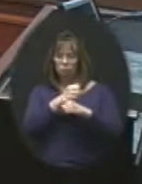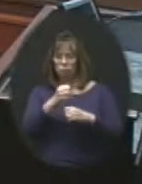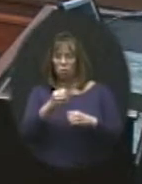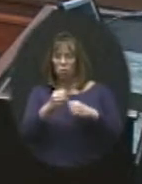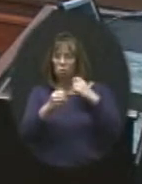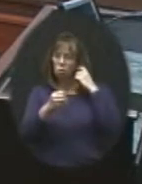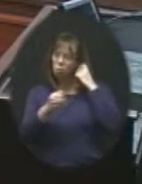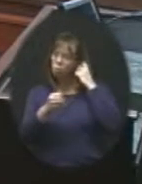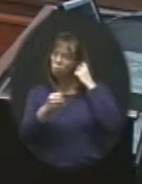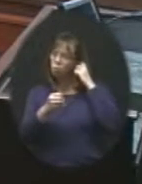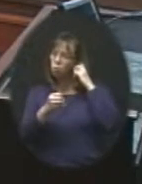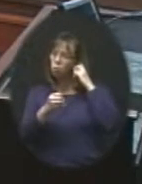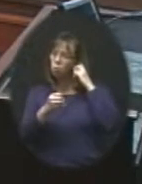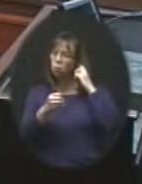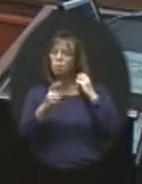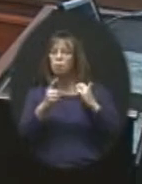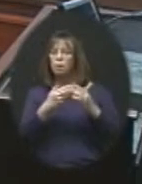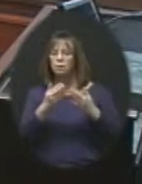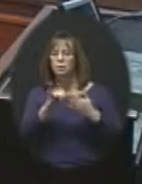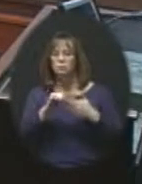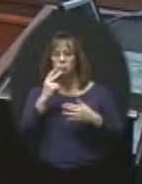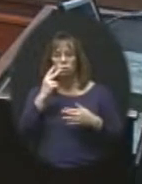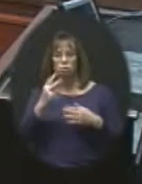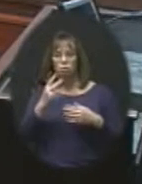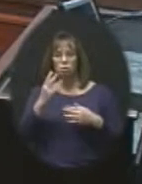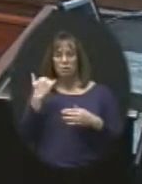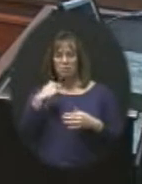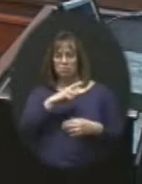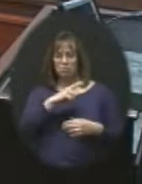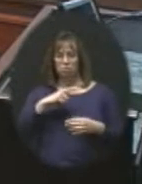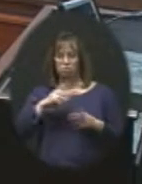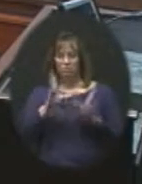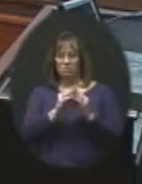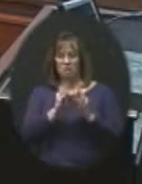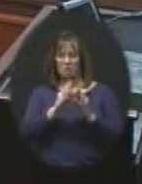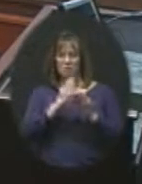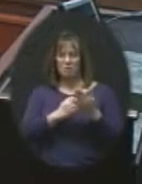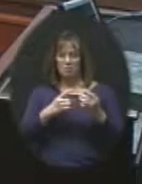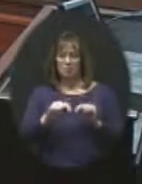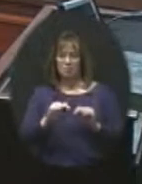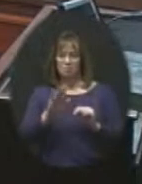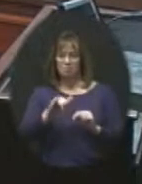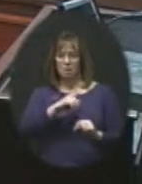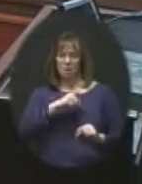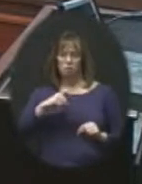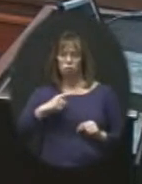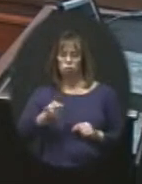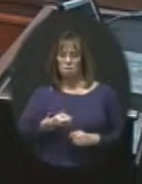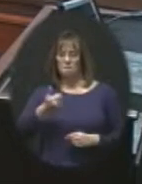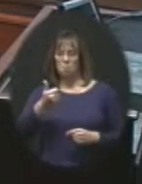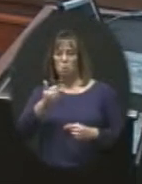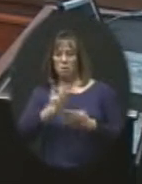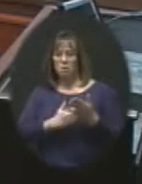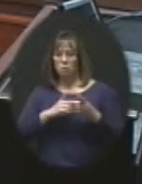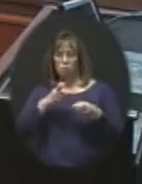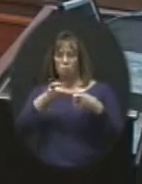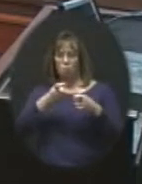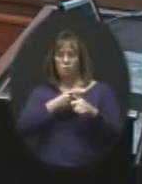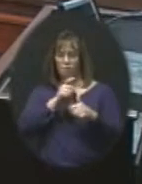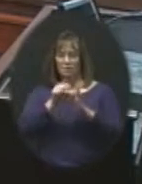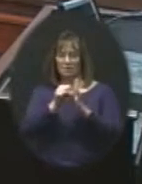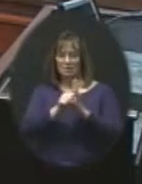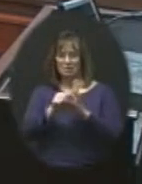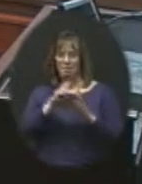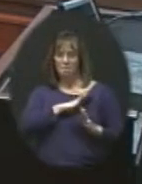one of the things that we saw in the last legislative session was some attempts by the legislature to remove some of the control from the State Board of